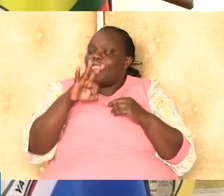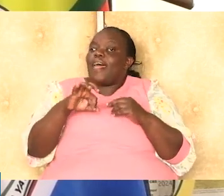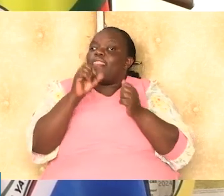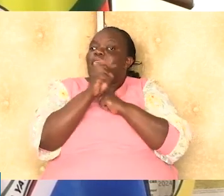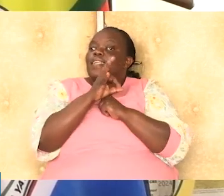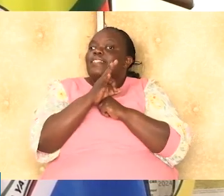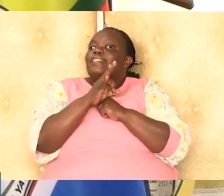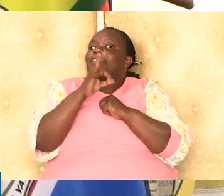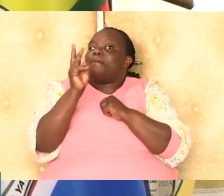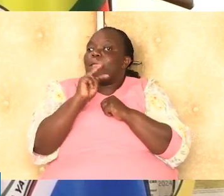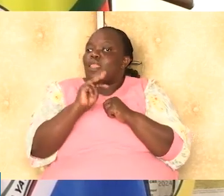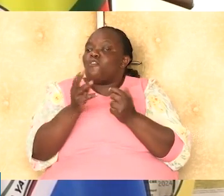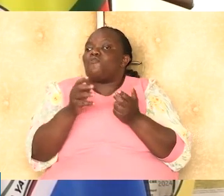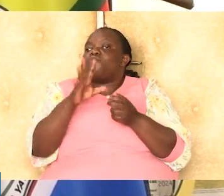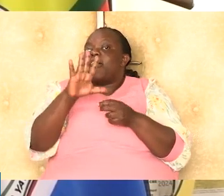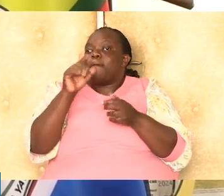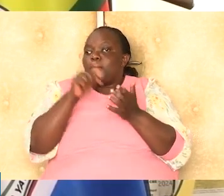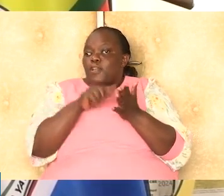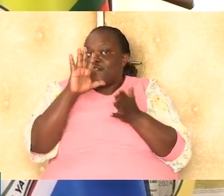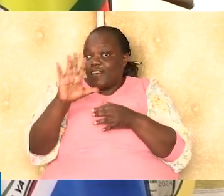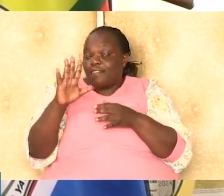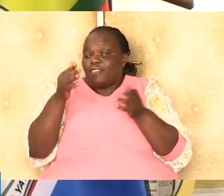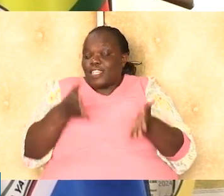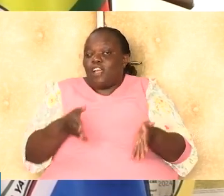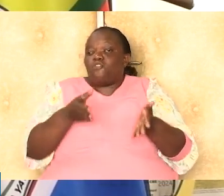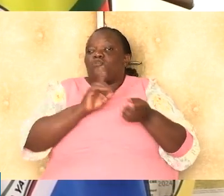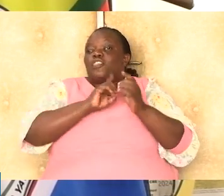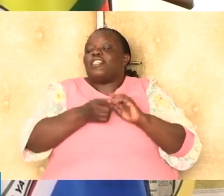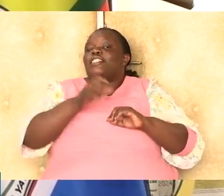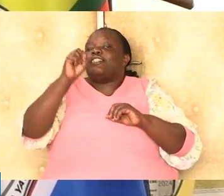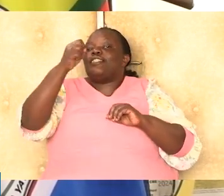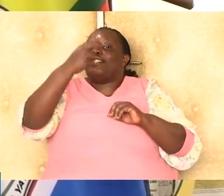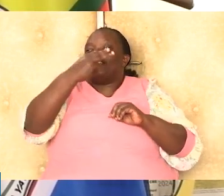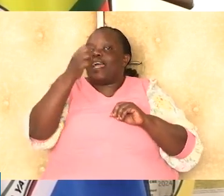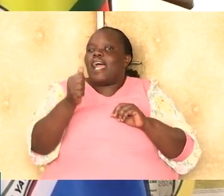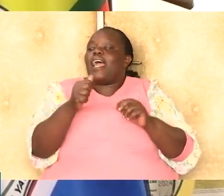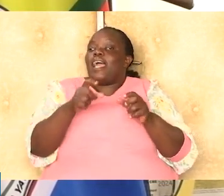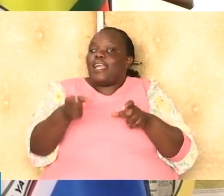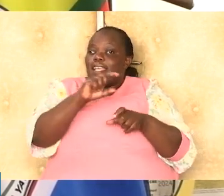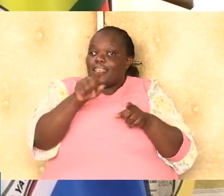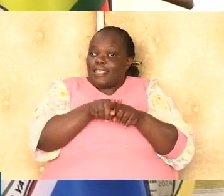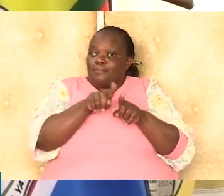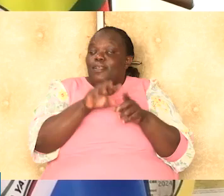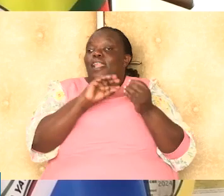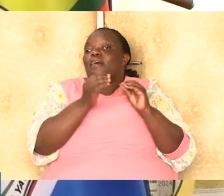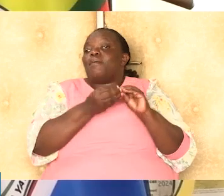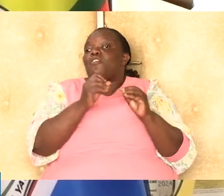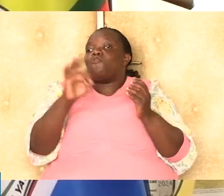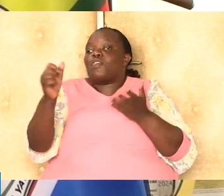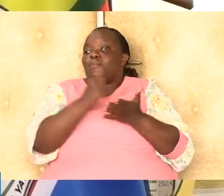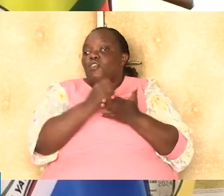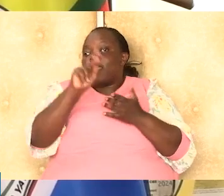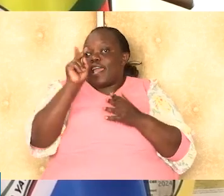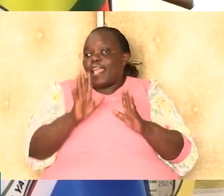enrolled under the SHAR with details of 5.5 million already updated in the SHAR database. Additionally, a significant number of unemployed